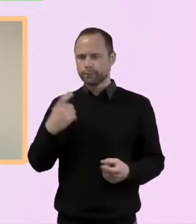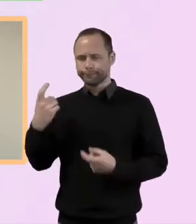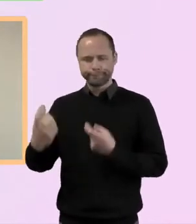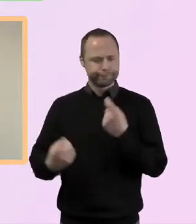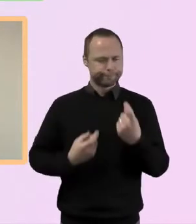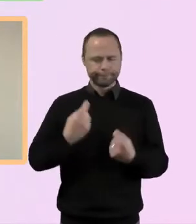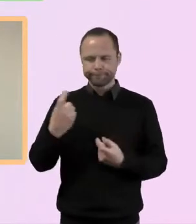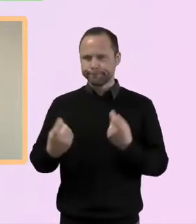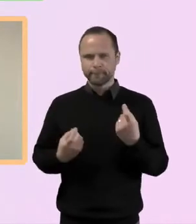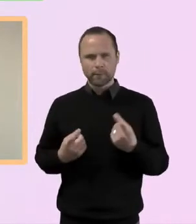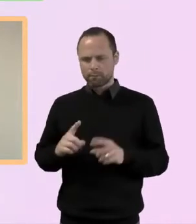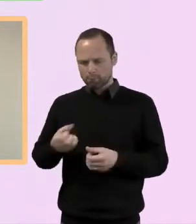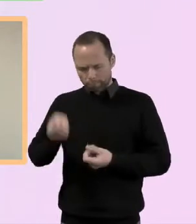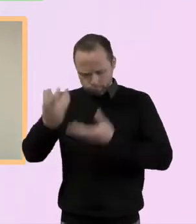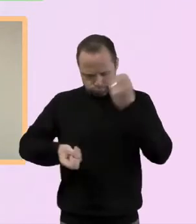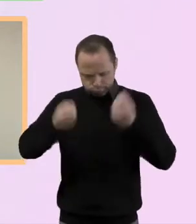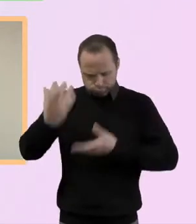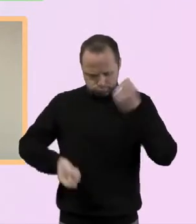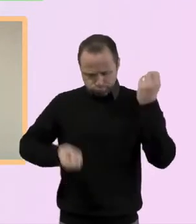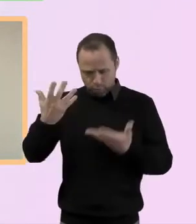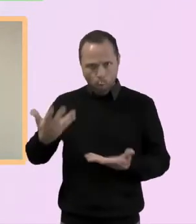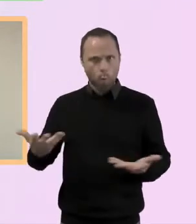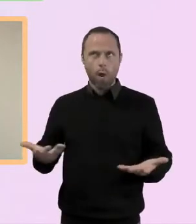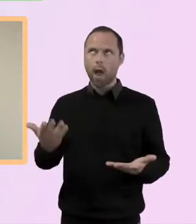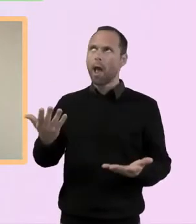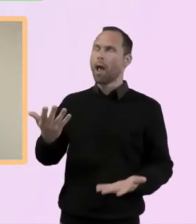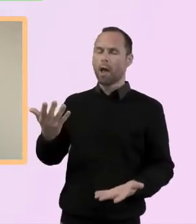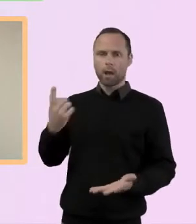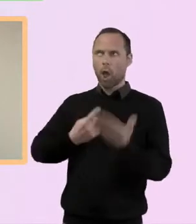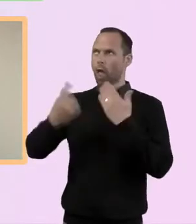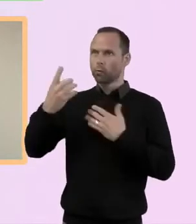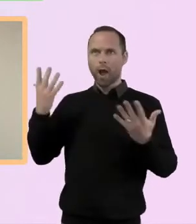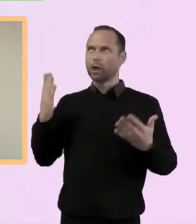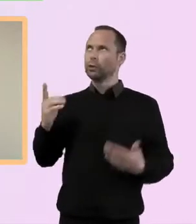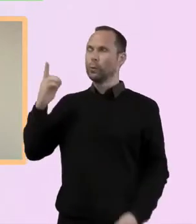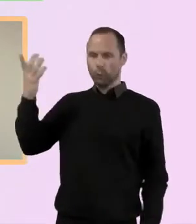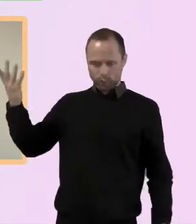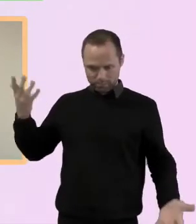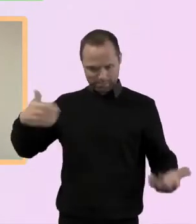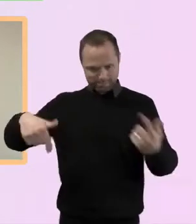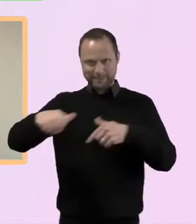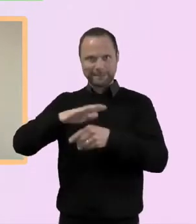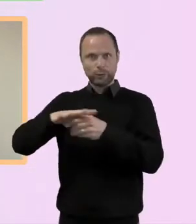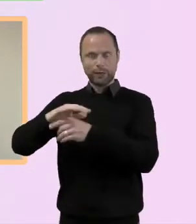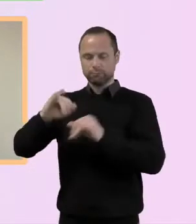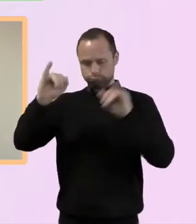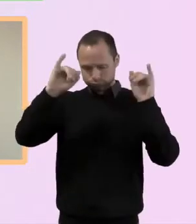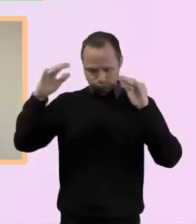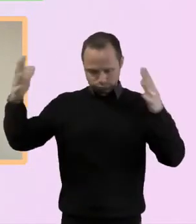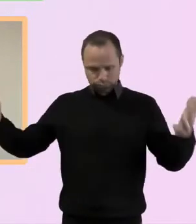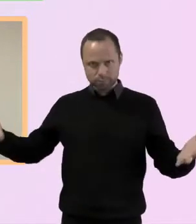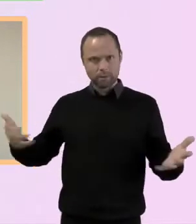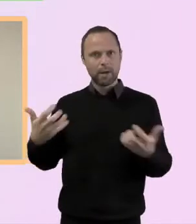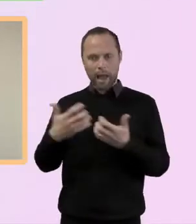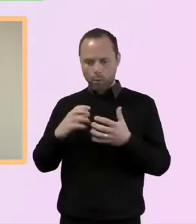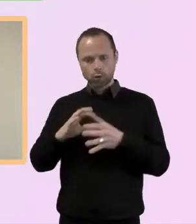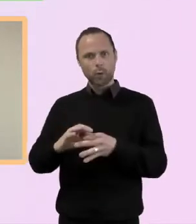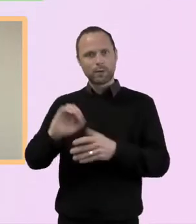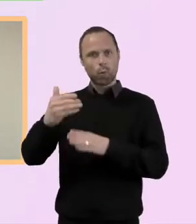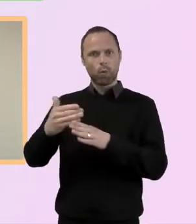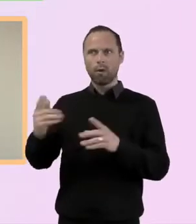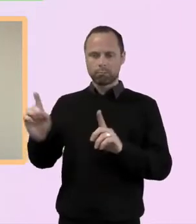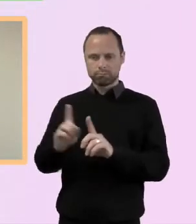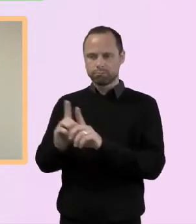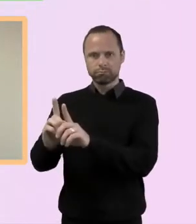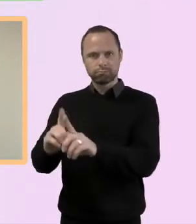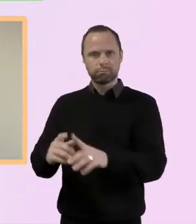stuff going on what an earth God might be up to, and how perhaps they might best join in with it. There's lots of things that could